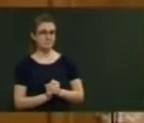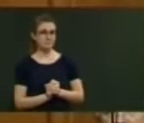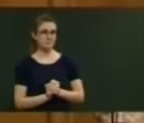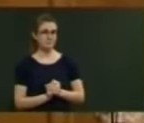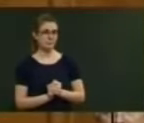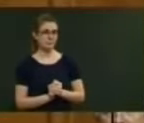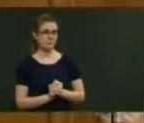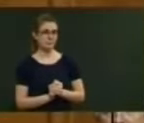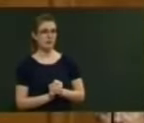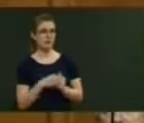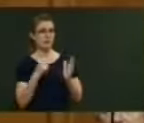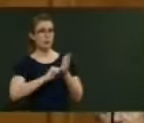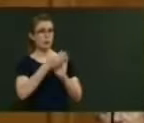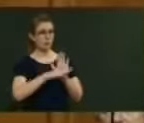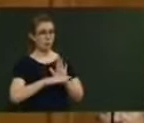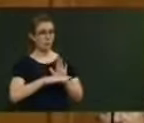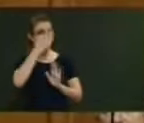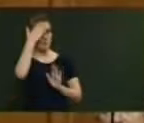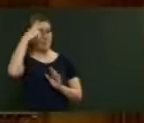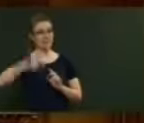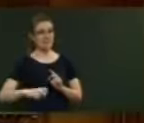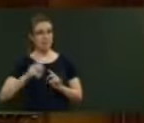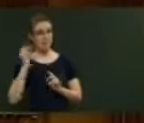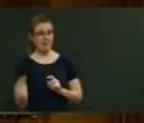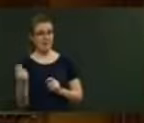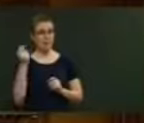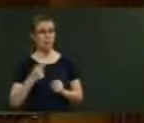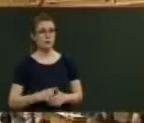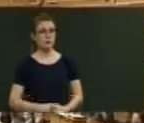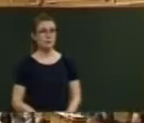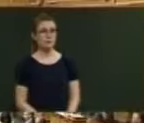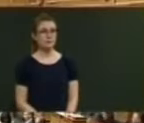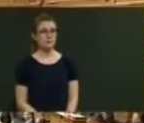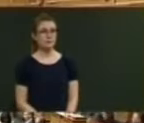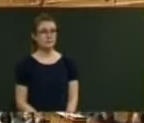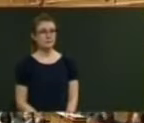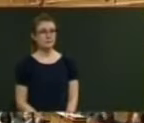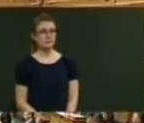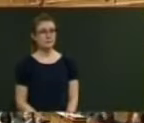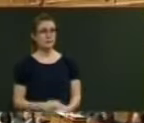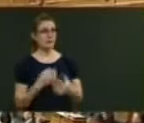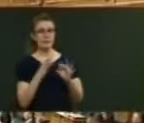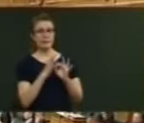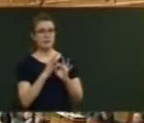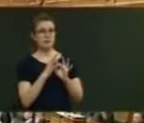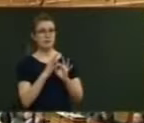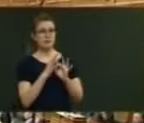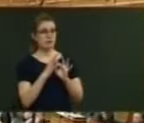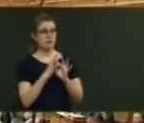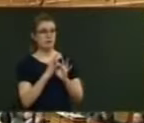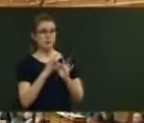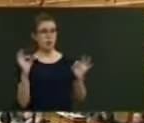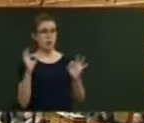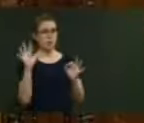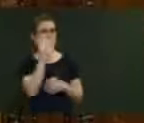the initiative— Order. The member will resume his seat straight away. There is no doubt in my mind that question was addressed.